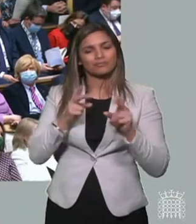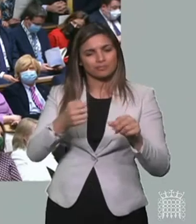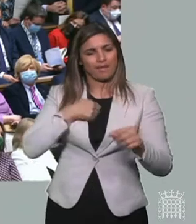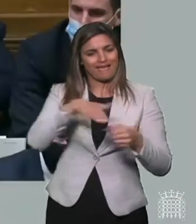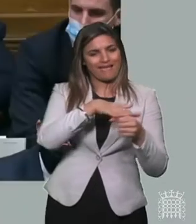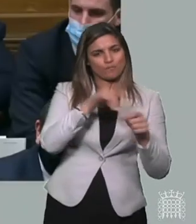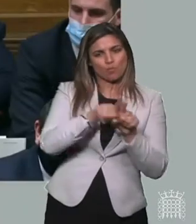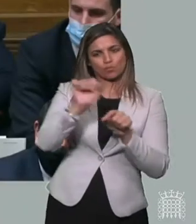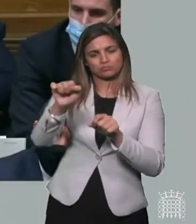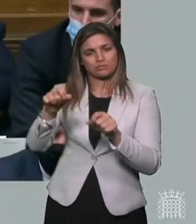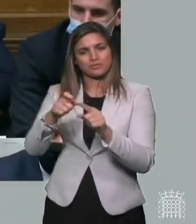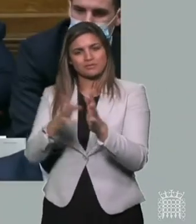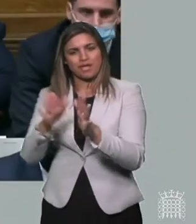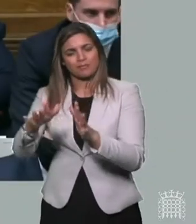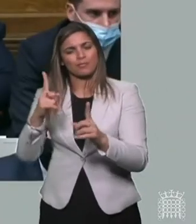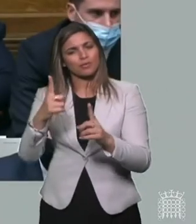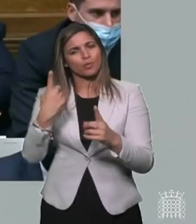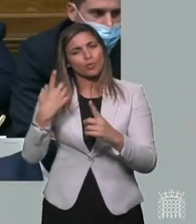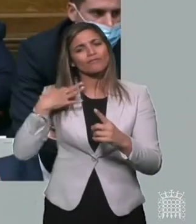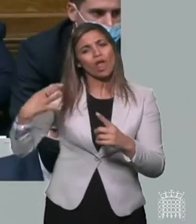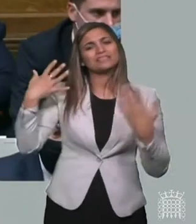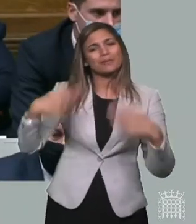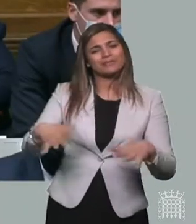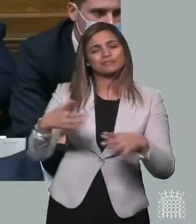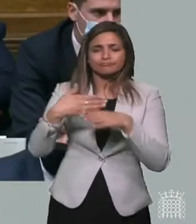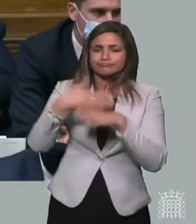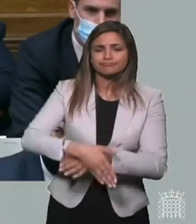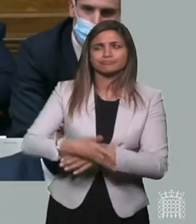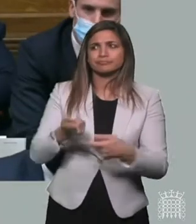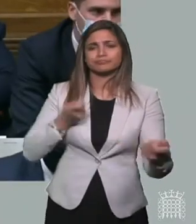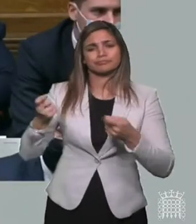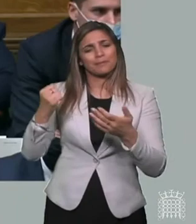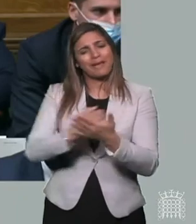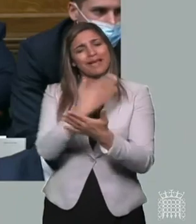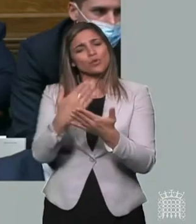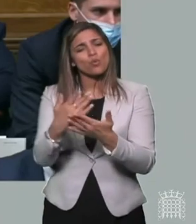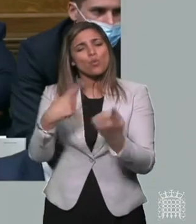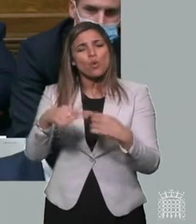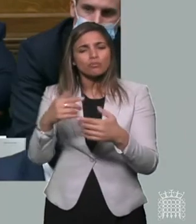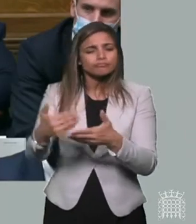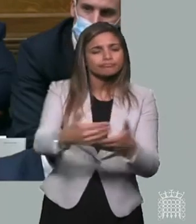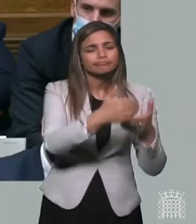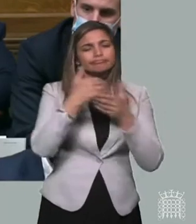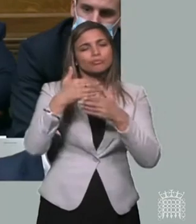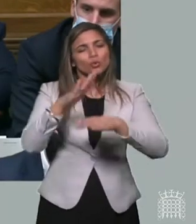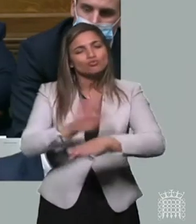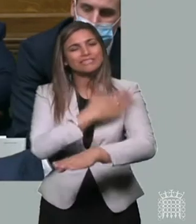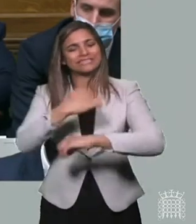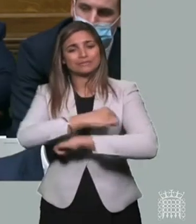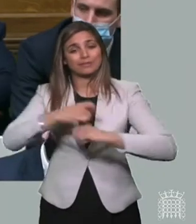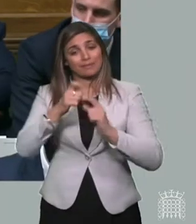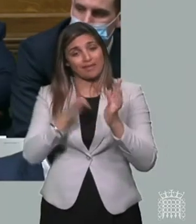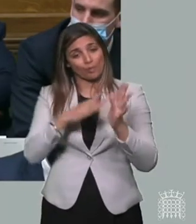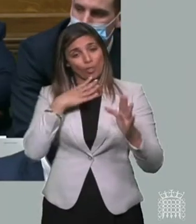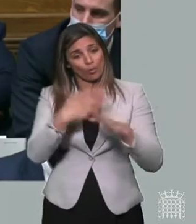paying tribute to the volunteers who tirelessly work to preserve this precious green space, and will he work with me to create